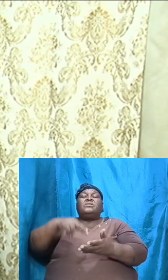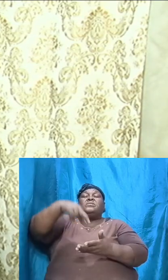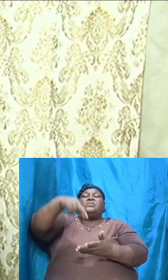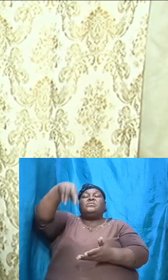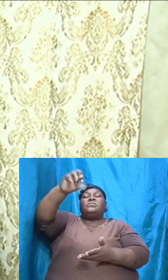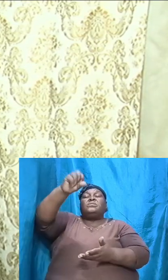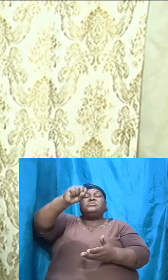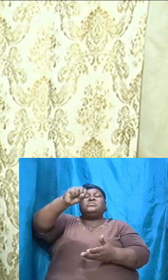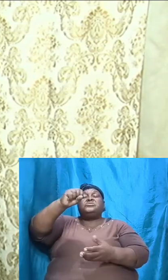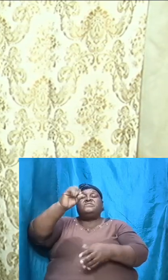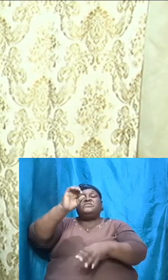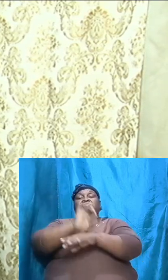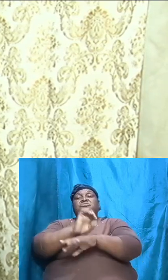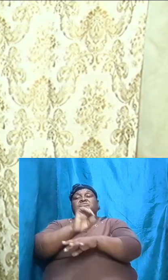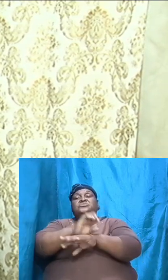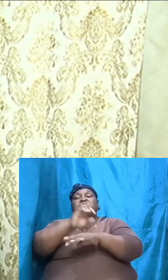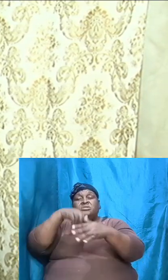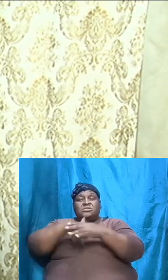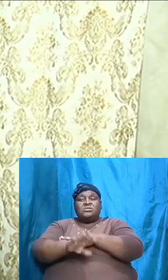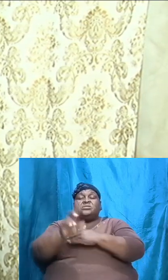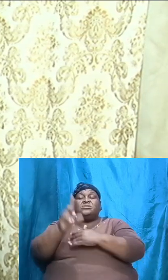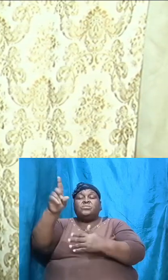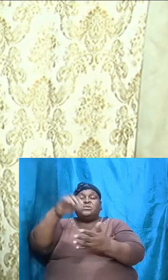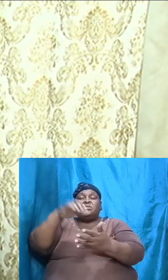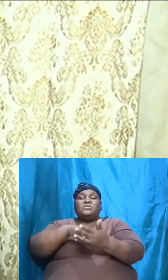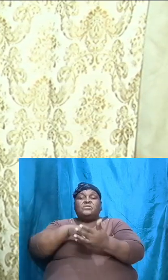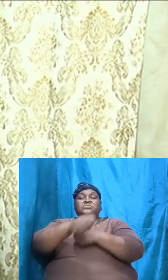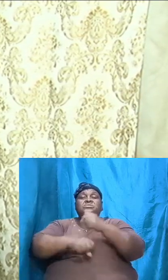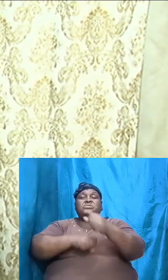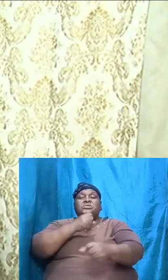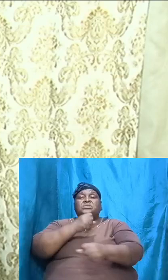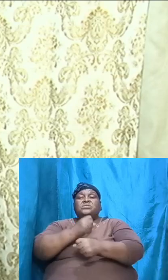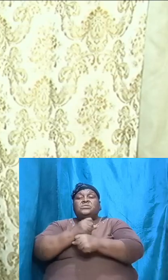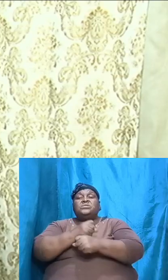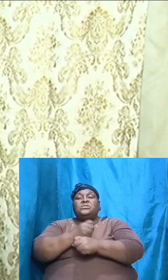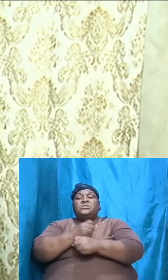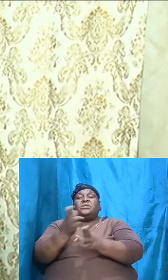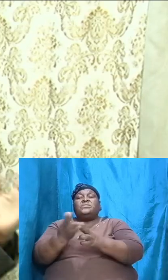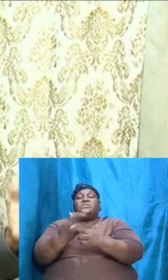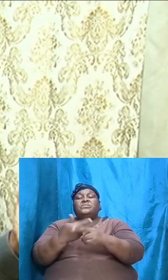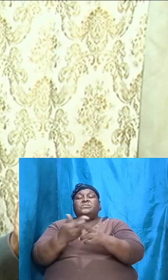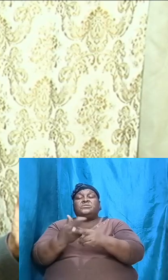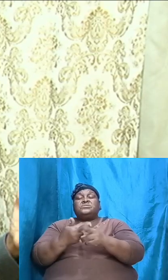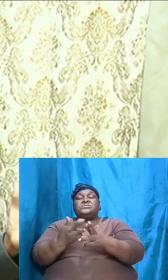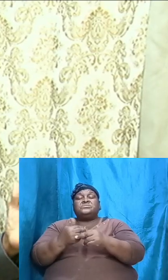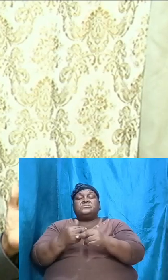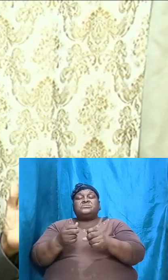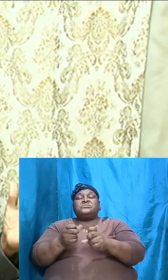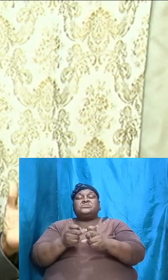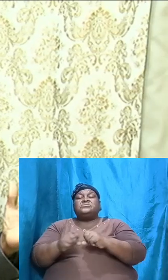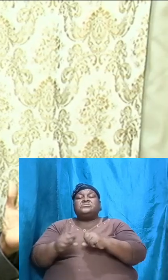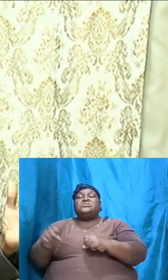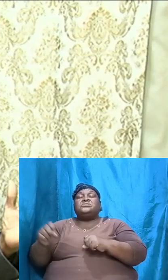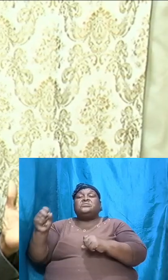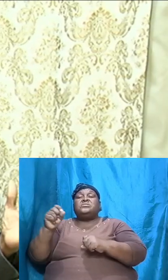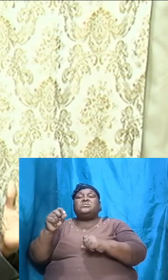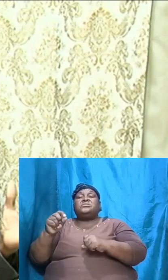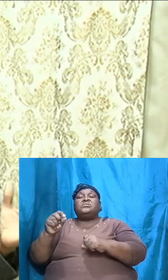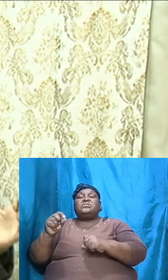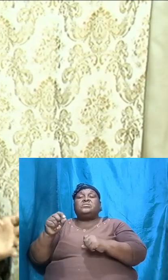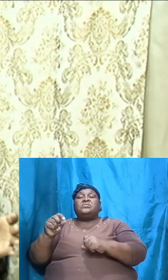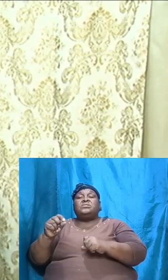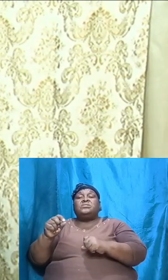church the entering into the millennium and the restoration of the pre